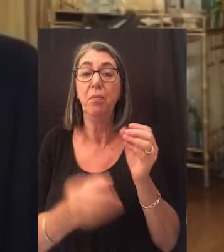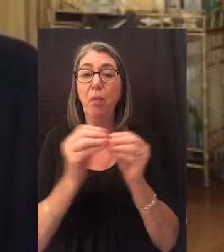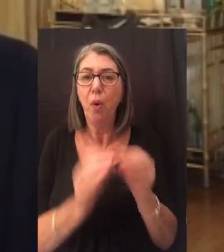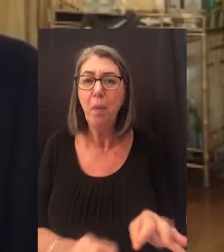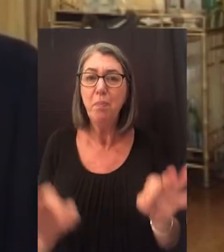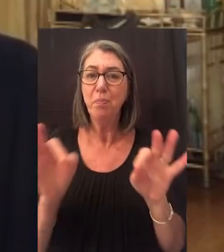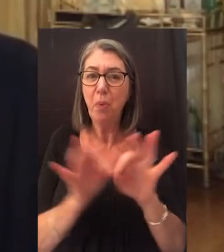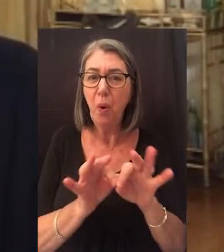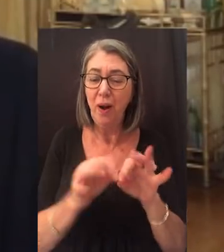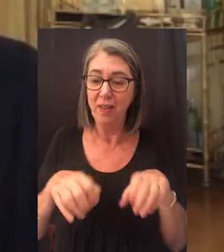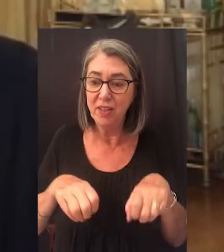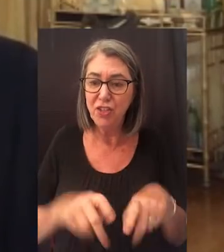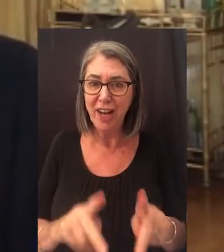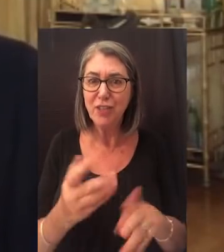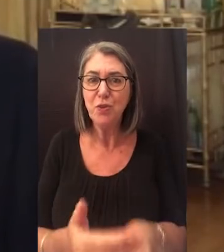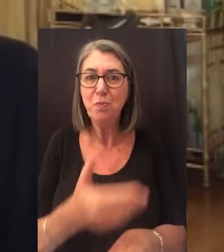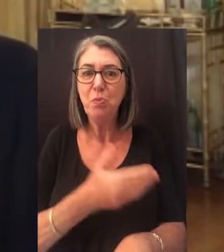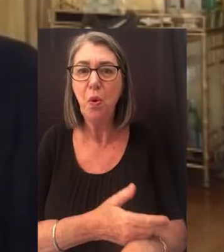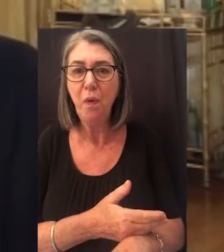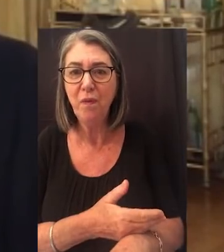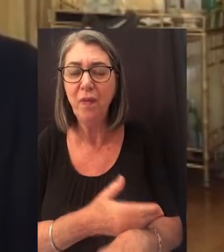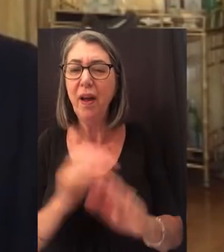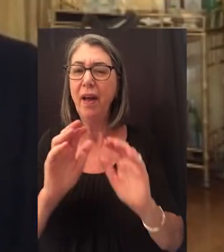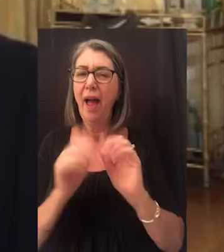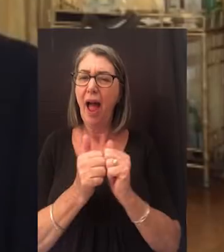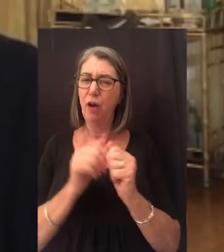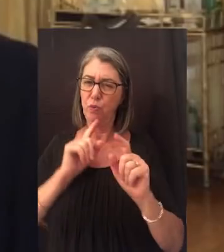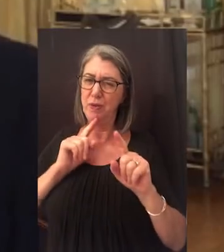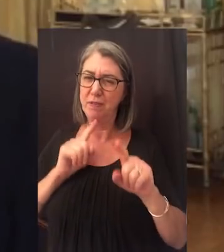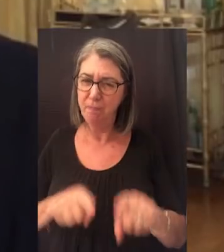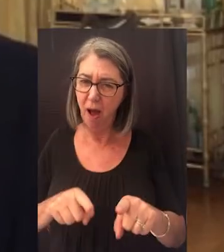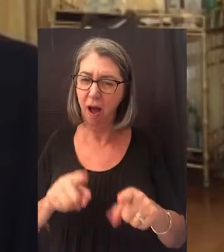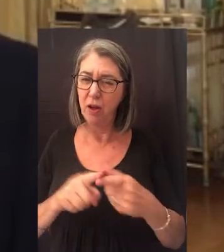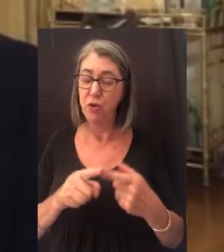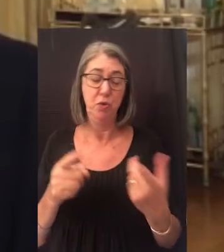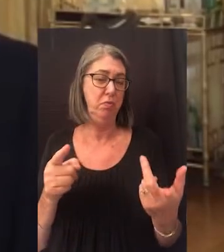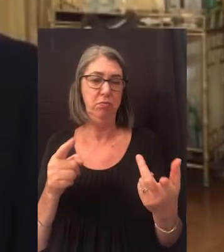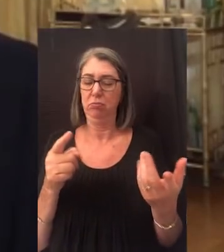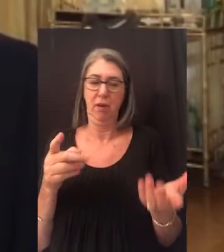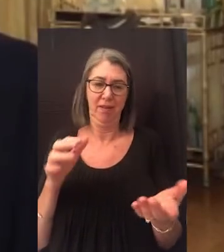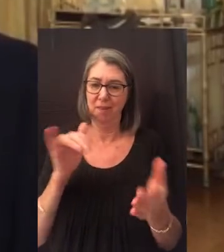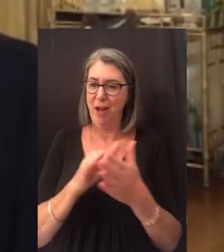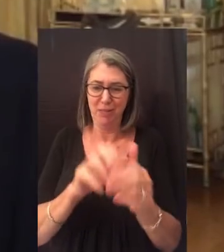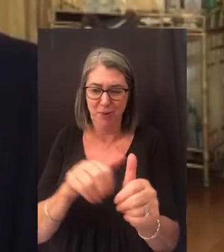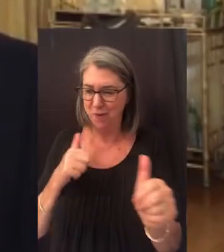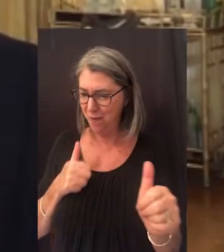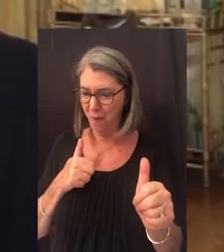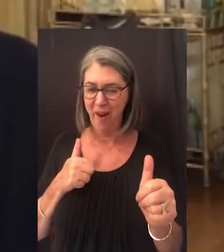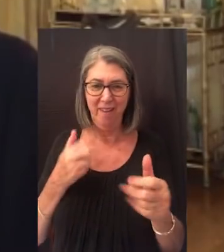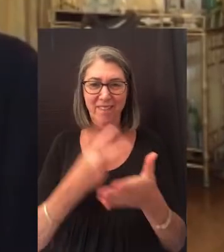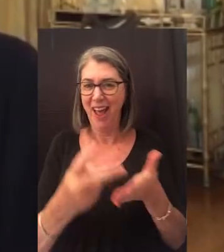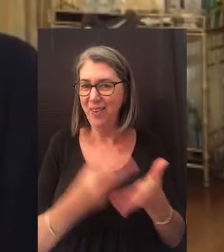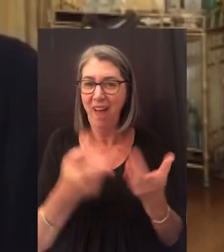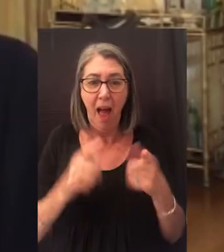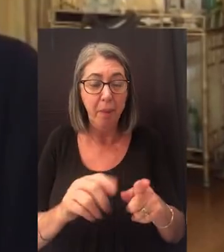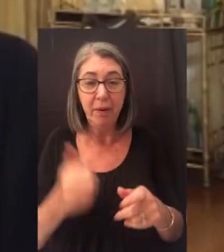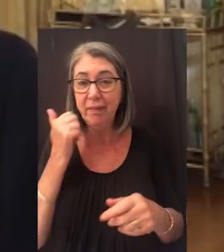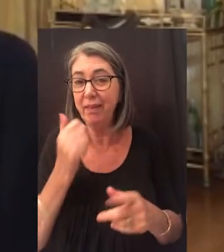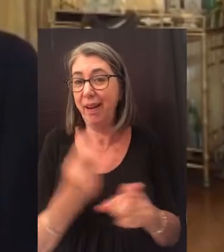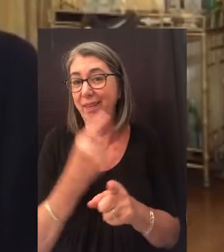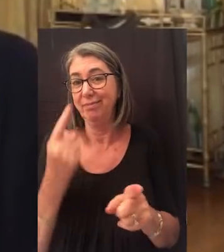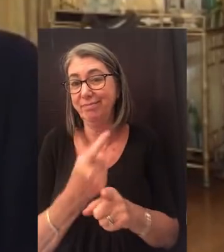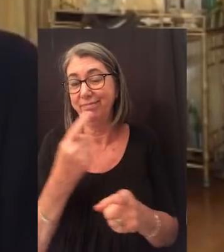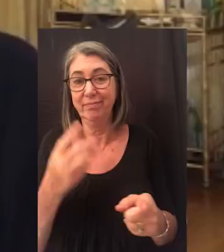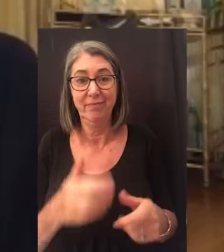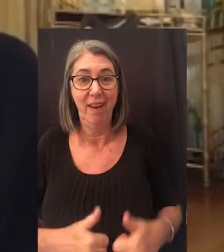importantly, the chance to improve. How you respond to the inevitable failures that occur in ordinary life can